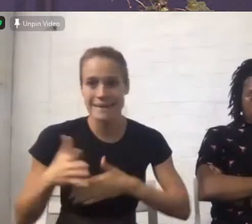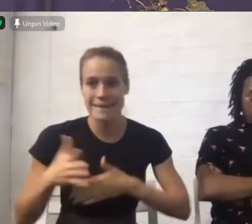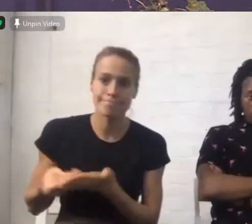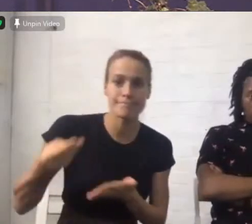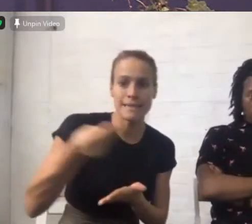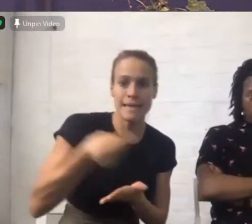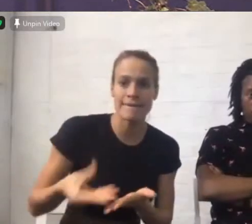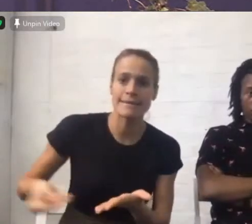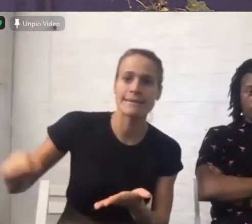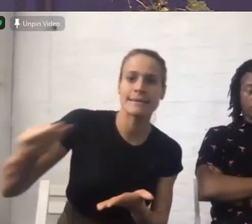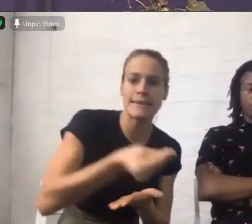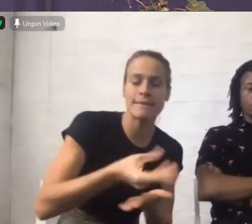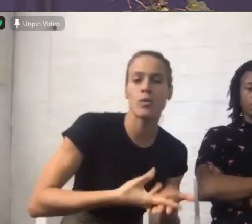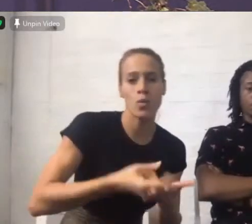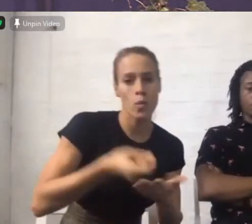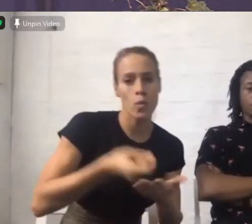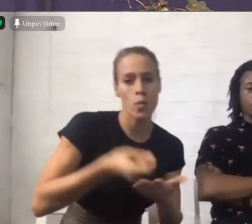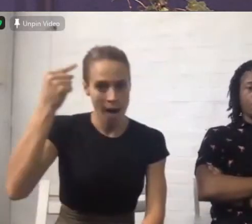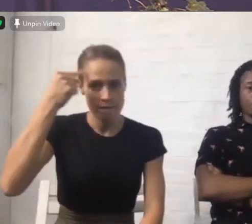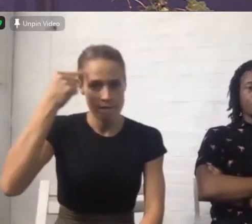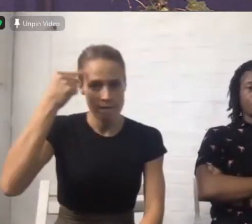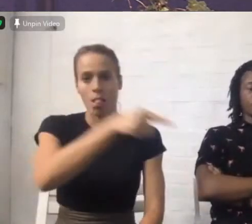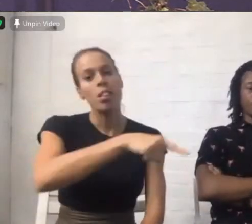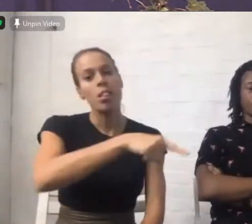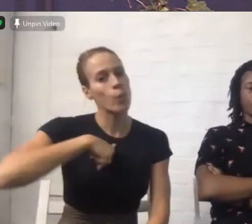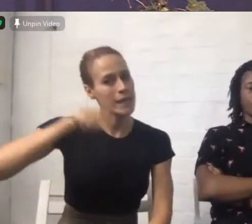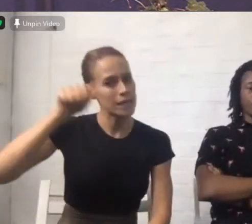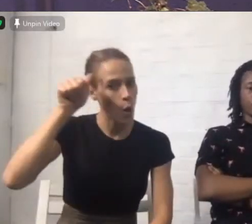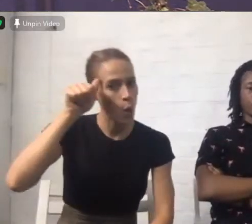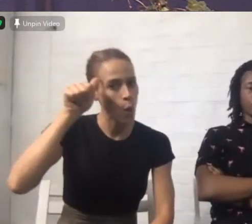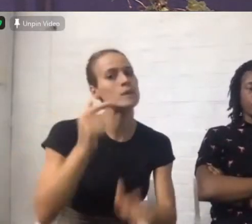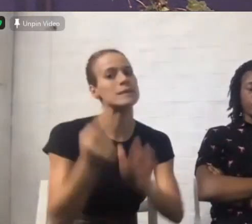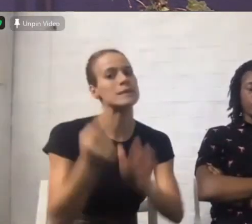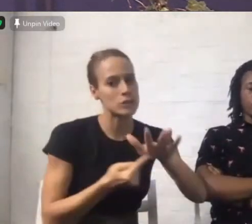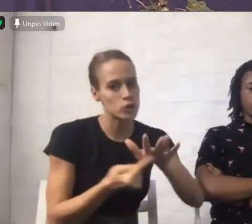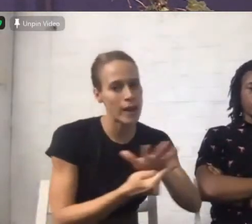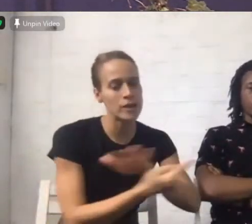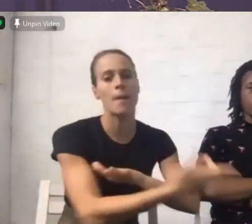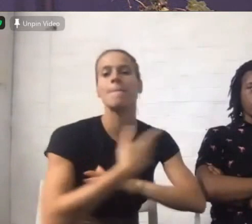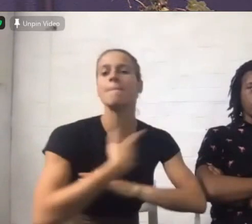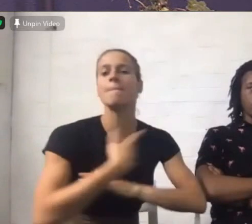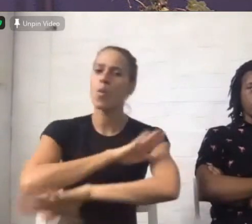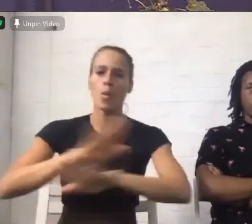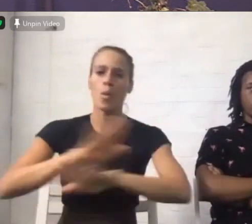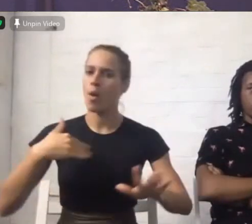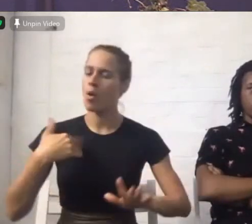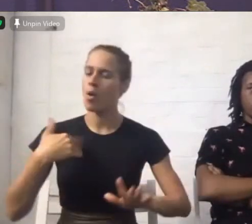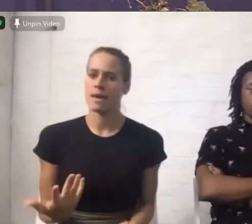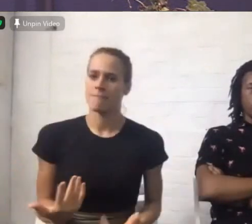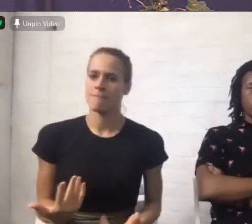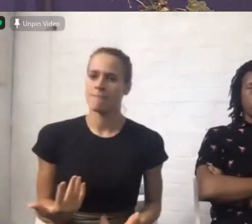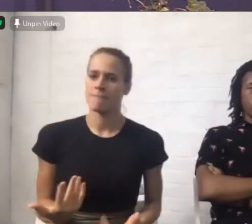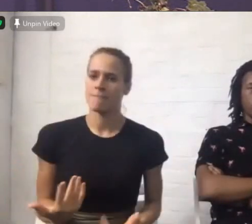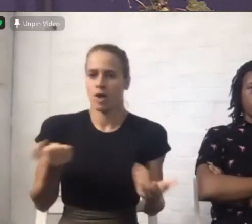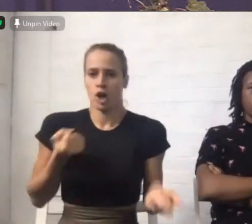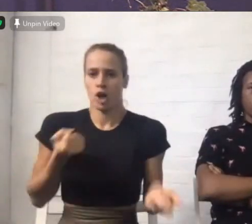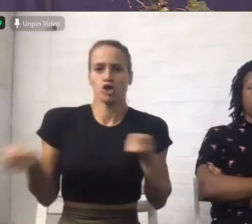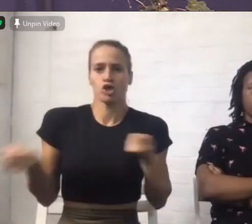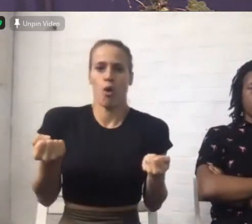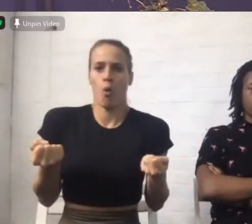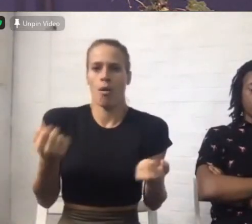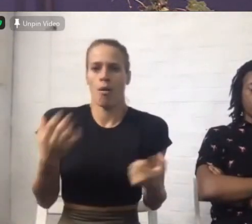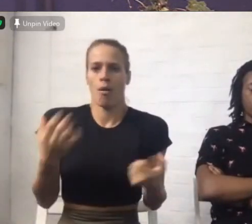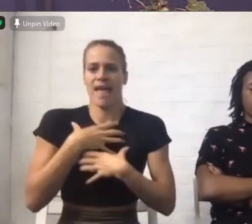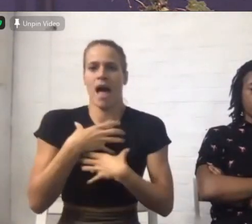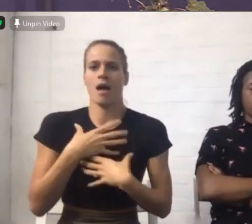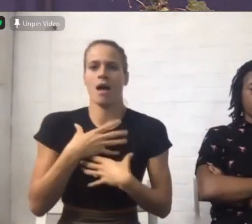will not be defined by fear and I want to say to you if you're watching today we're going to close in prayer but